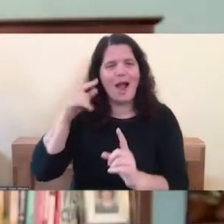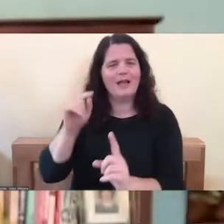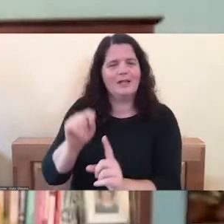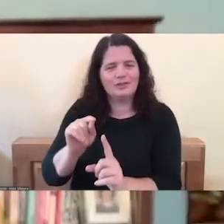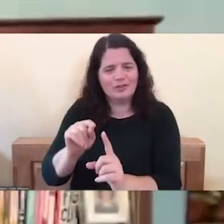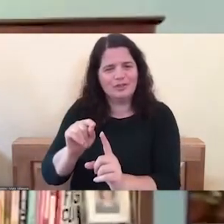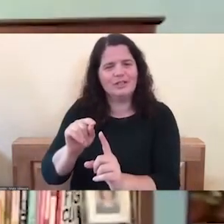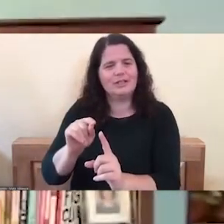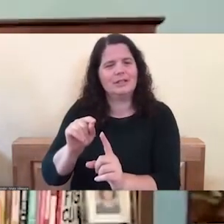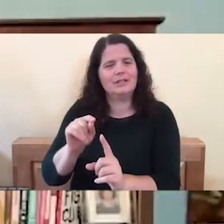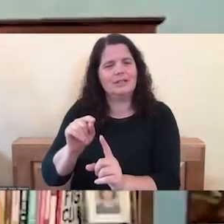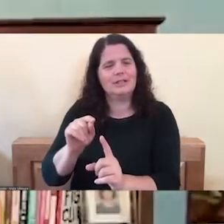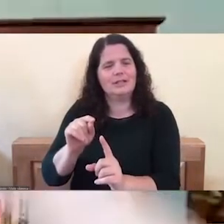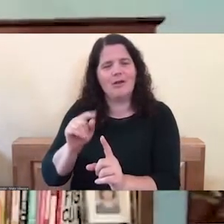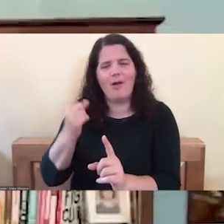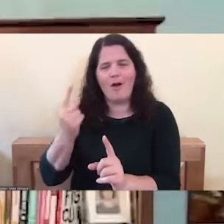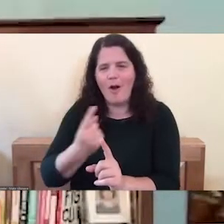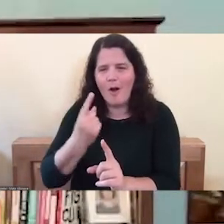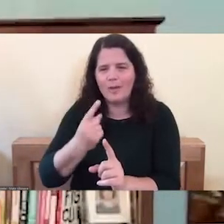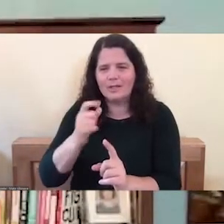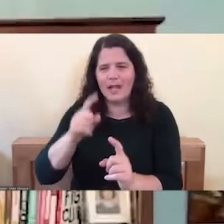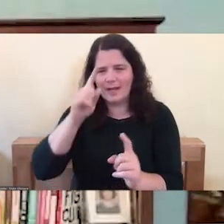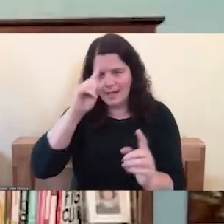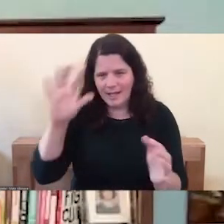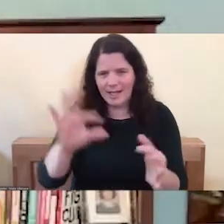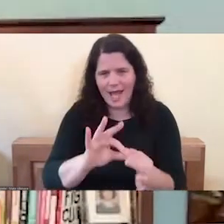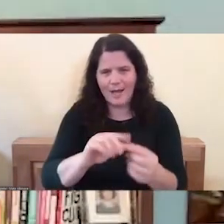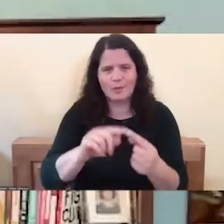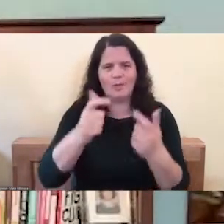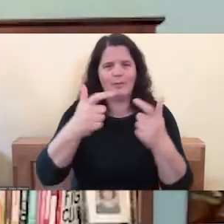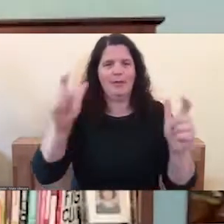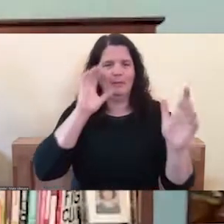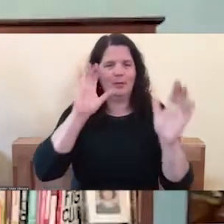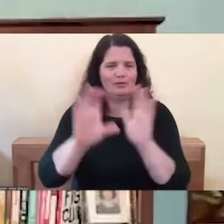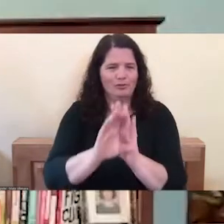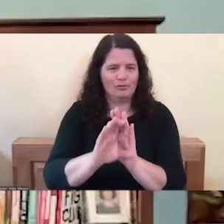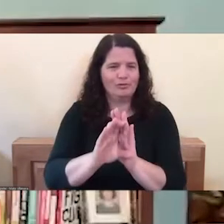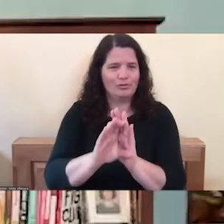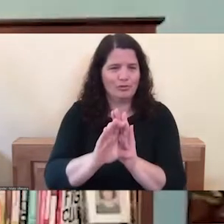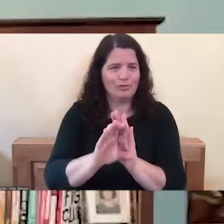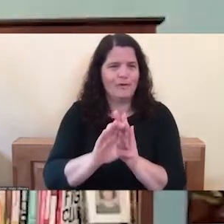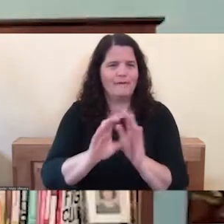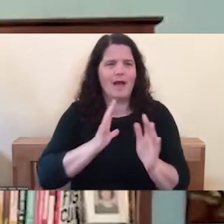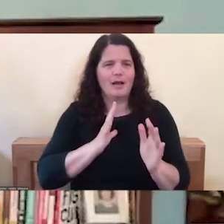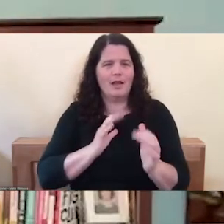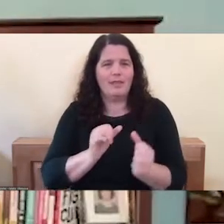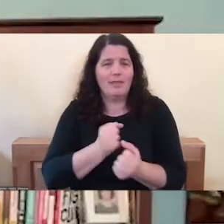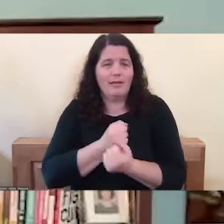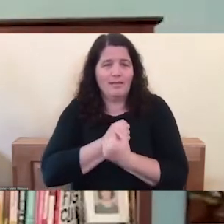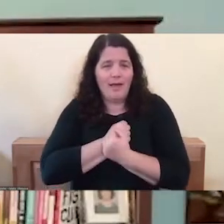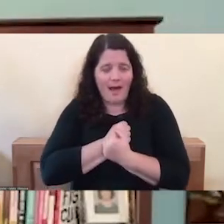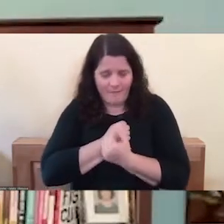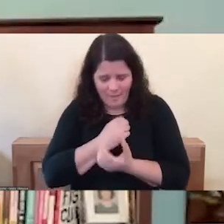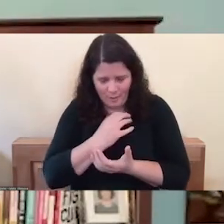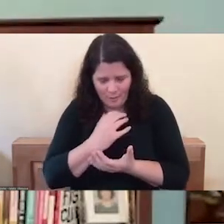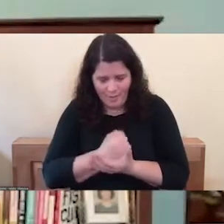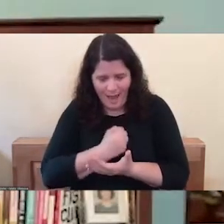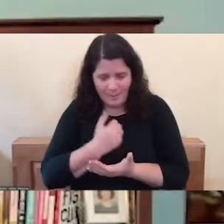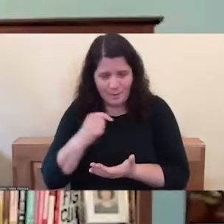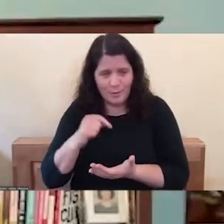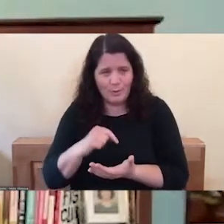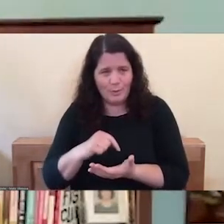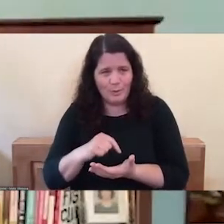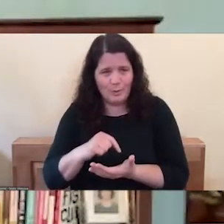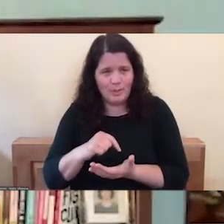the way she's able to always connect to the bigger picture because the love you're tapping into, it's not really